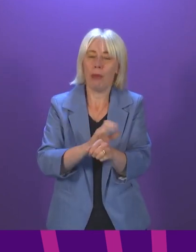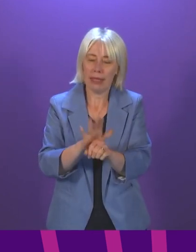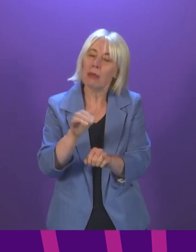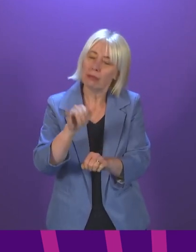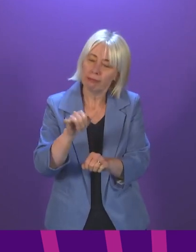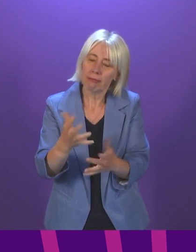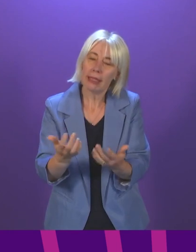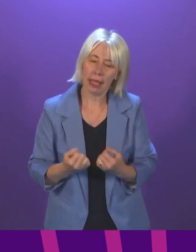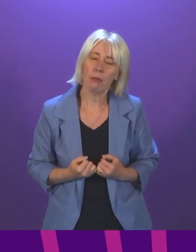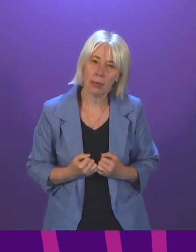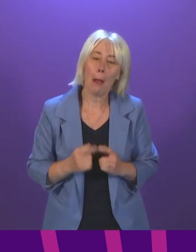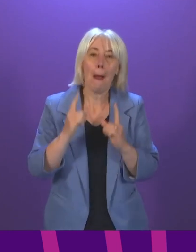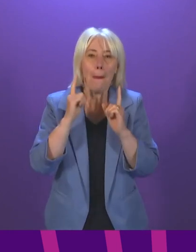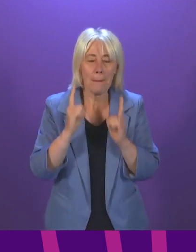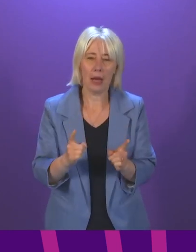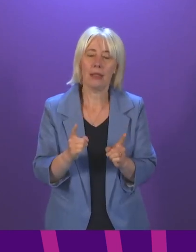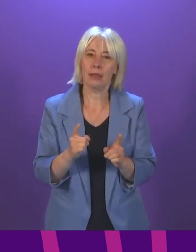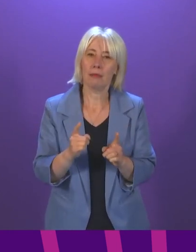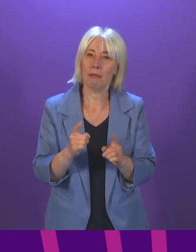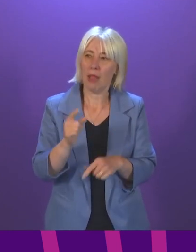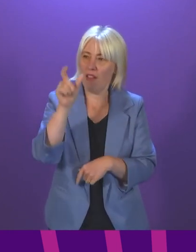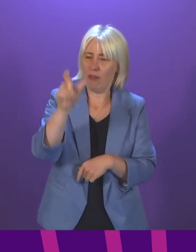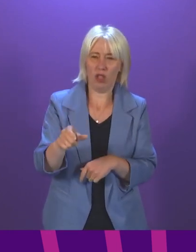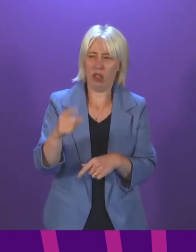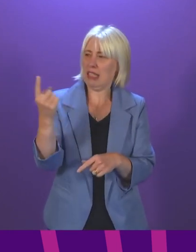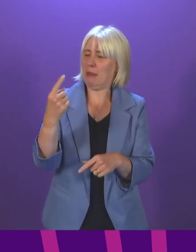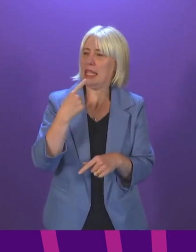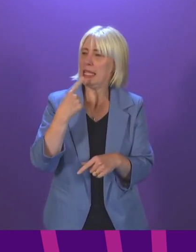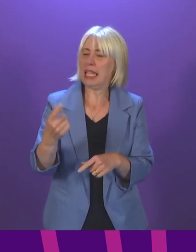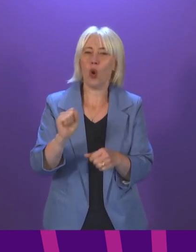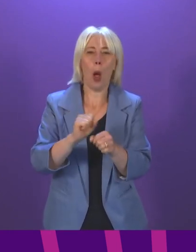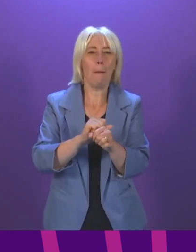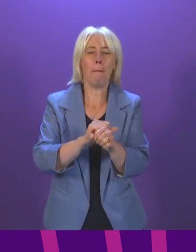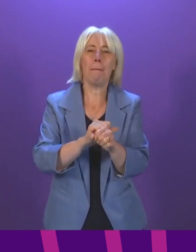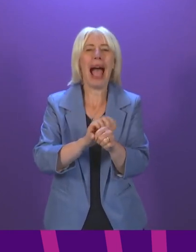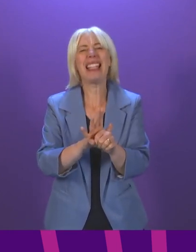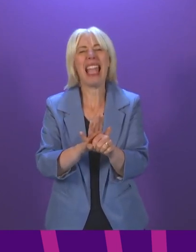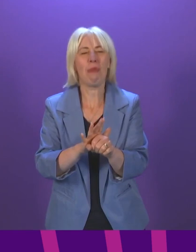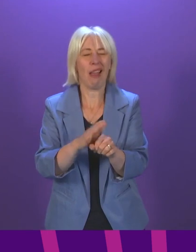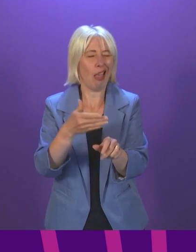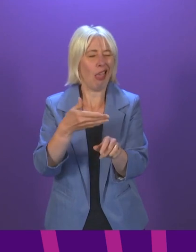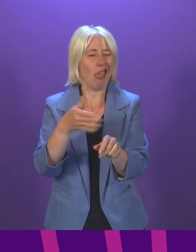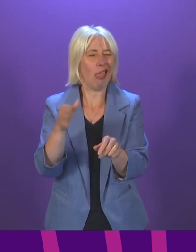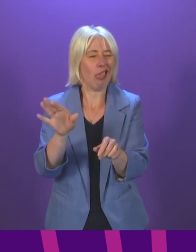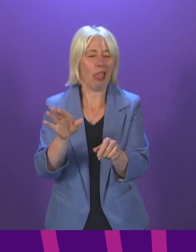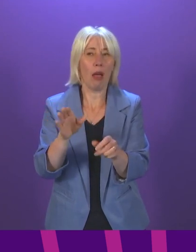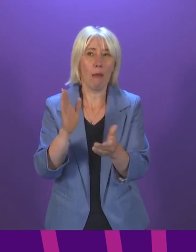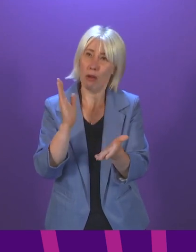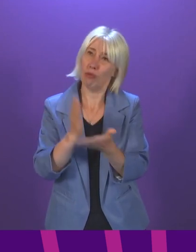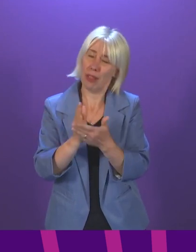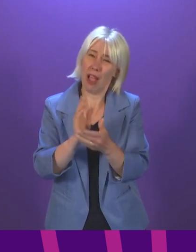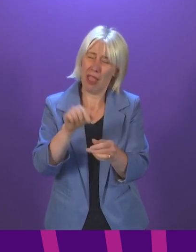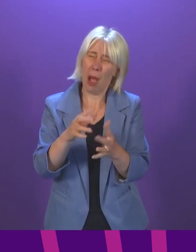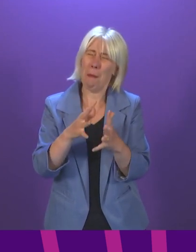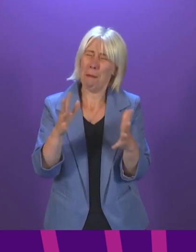But I do think anybody who suggests that the pandemic is not a significant contributory factor to what our